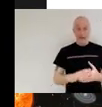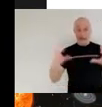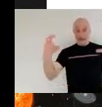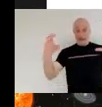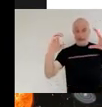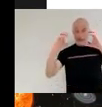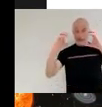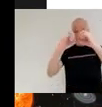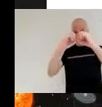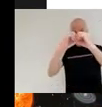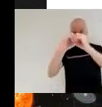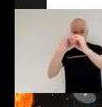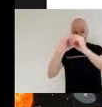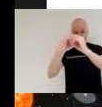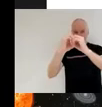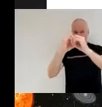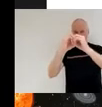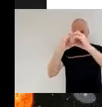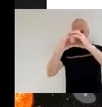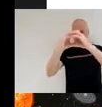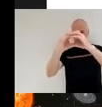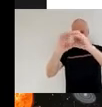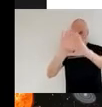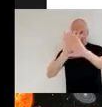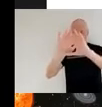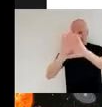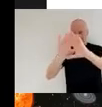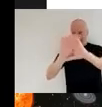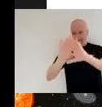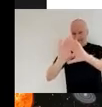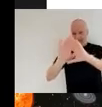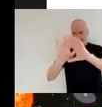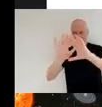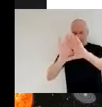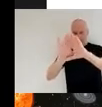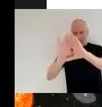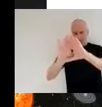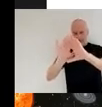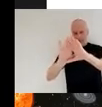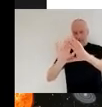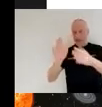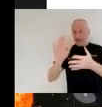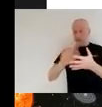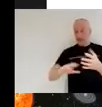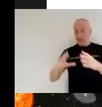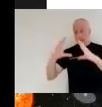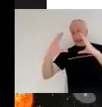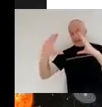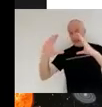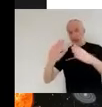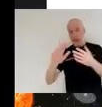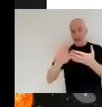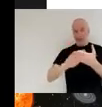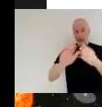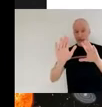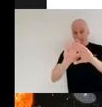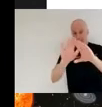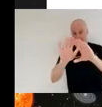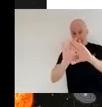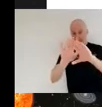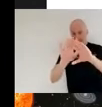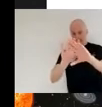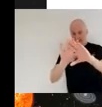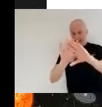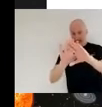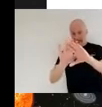the diffraction patterns the interference patterns from those um from the telescope causes them to overlap with each other and